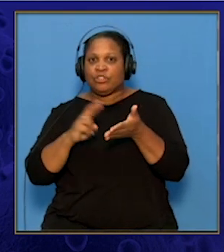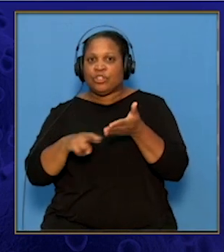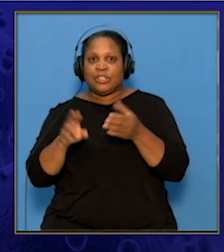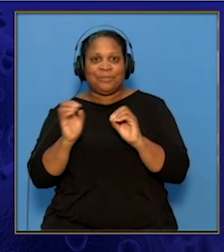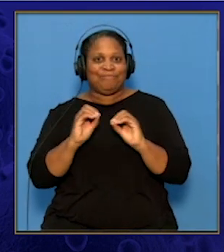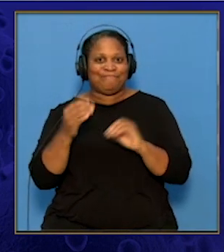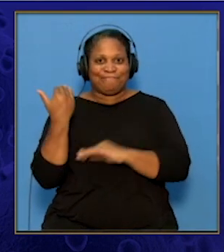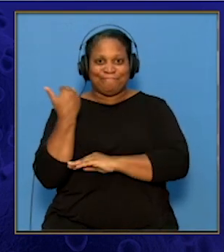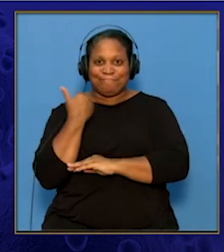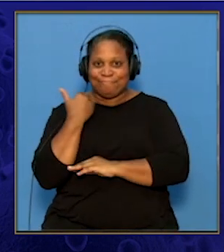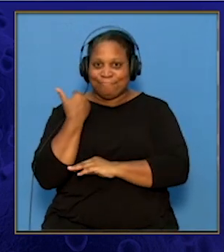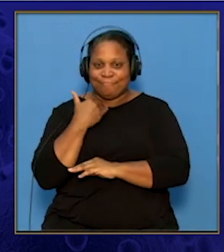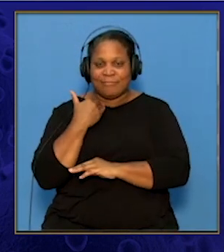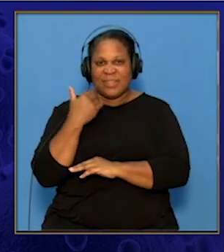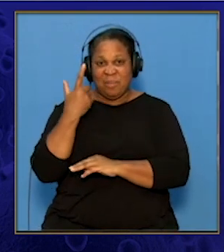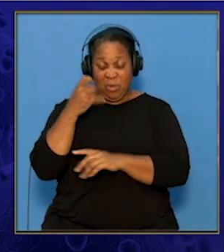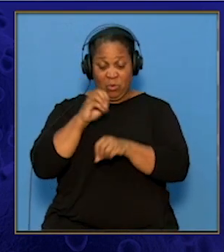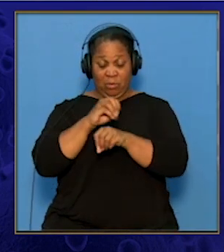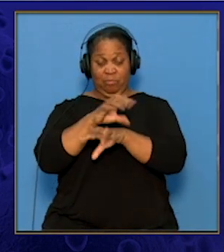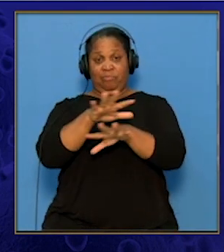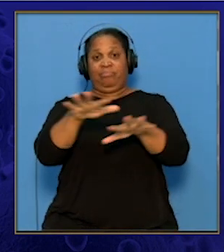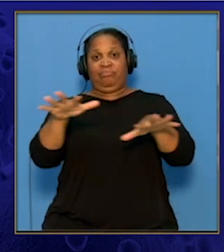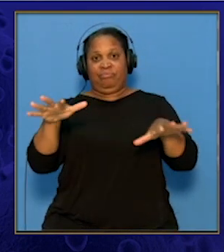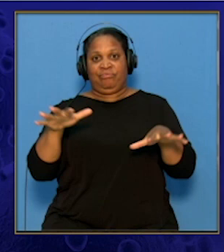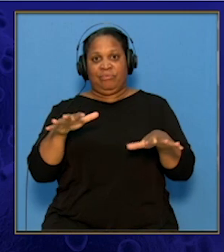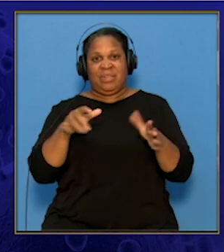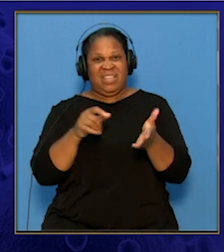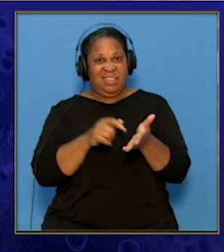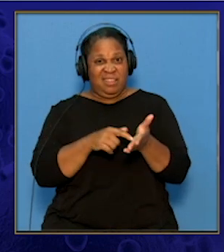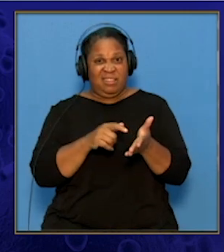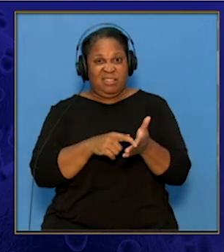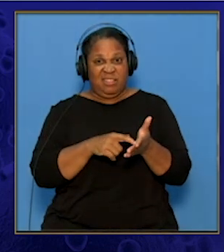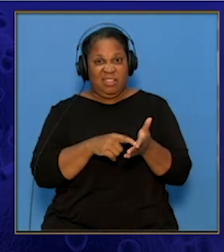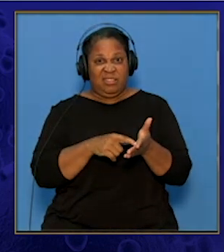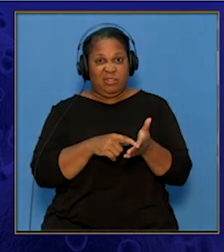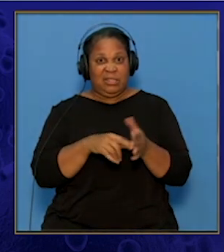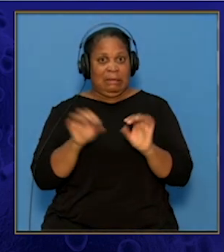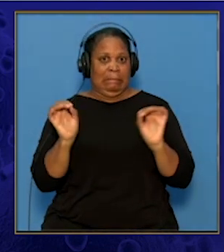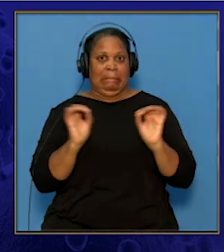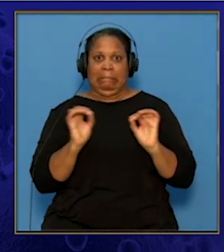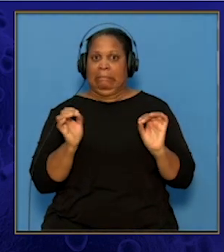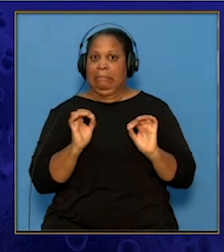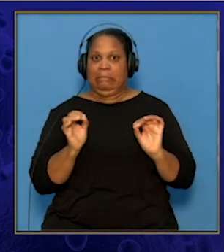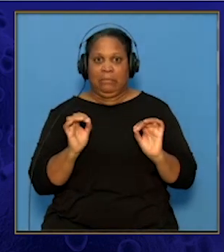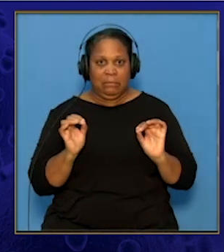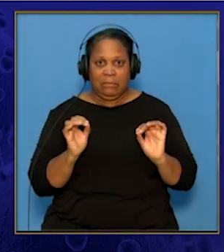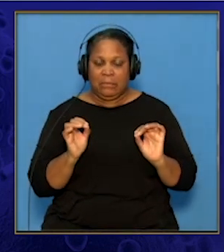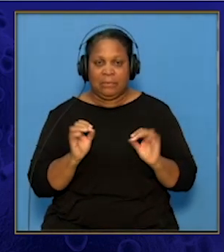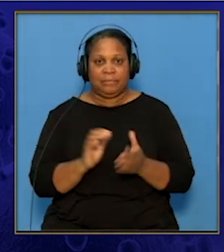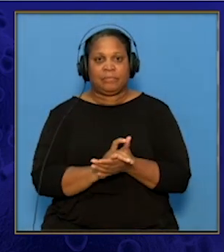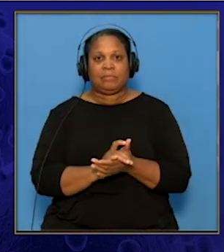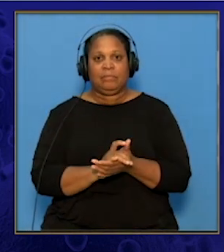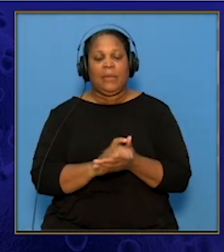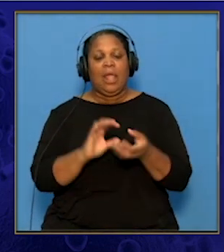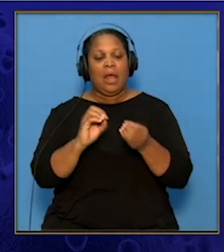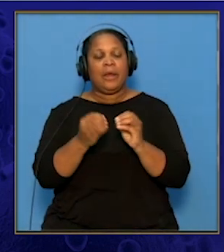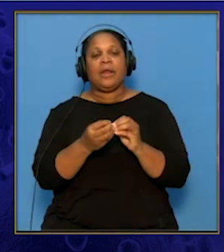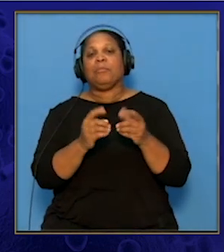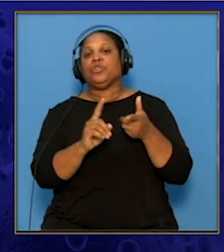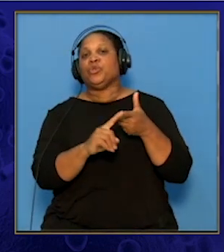Due to the pandemic status, this barrier was practically non-existent. Number two,